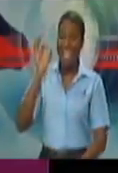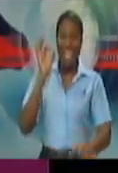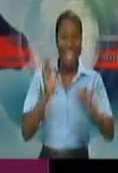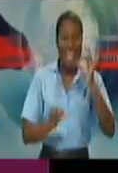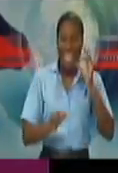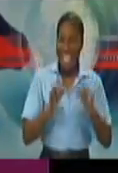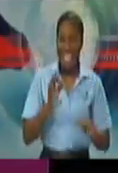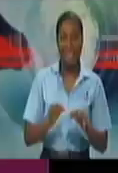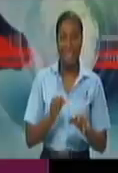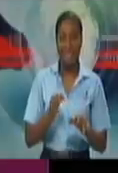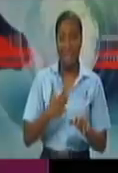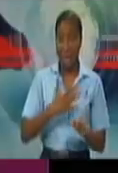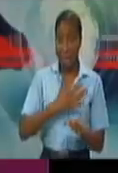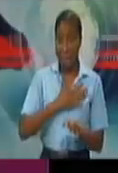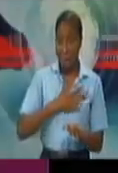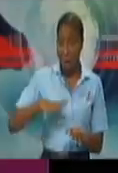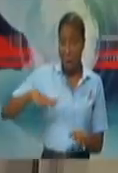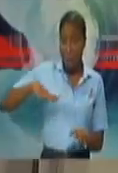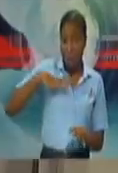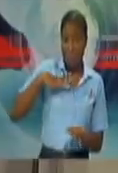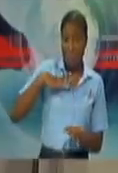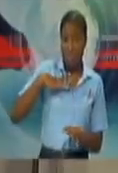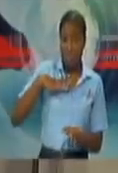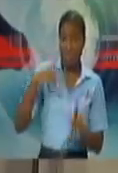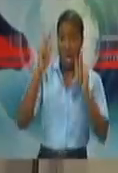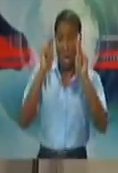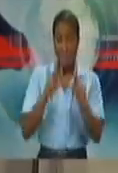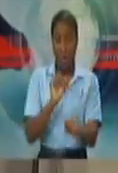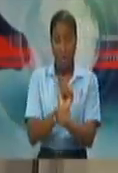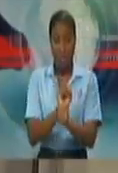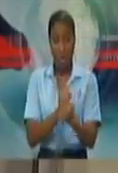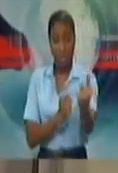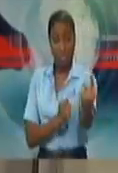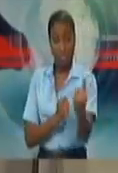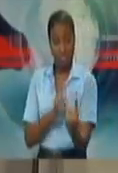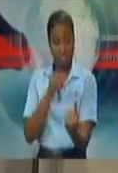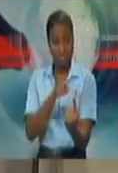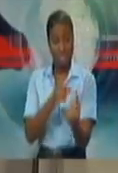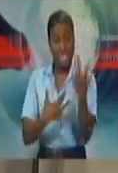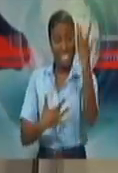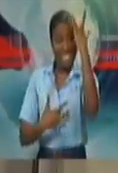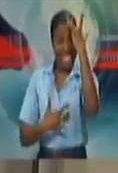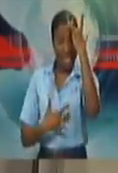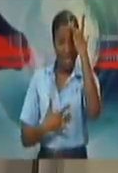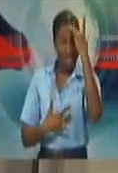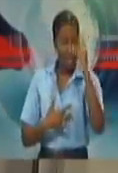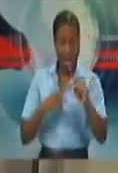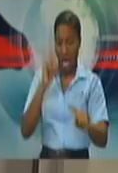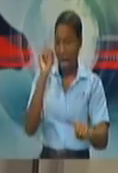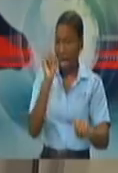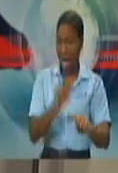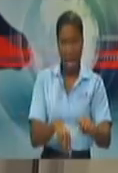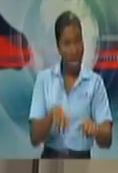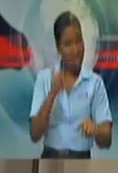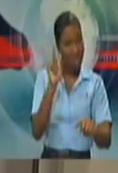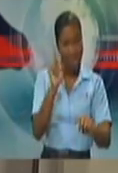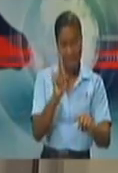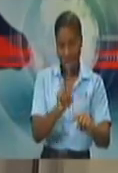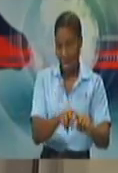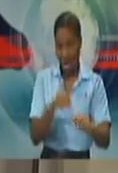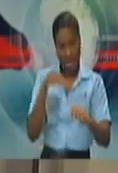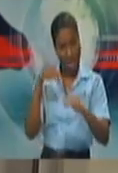home, if you have an attendant who is ill, that person should not be near your premises.